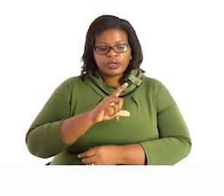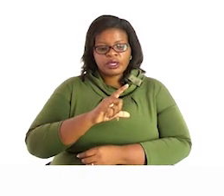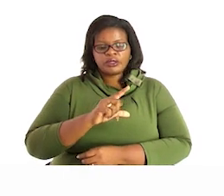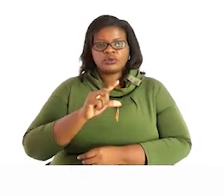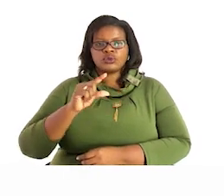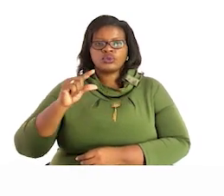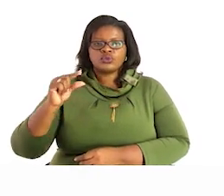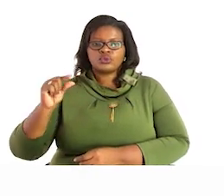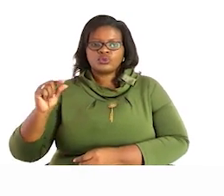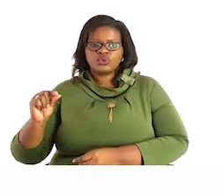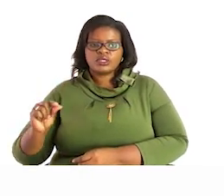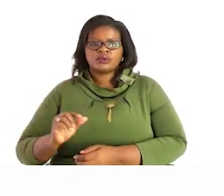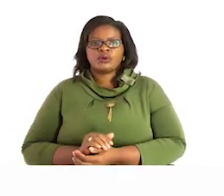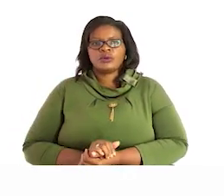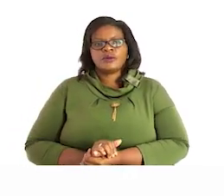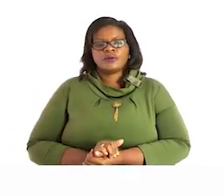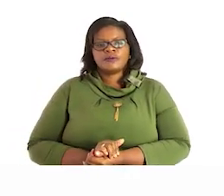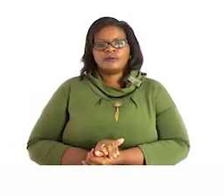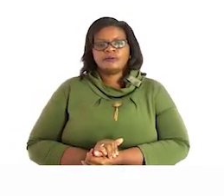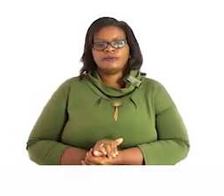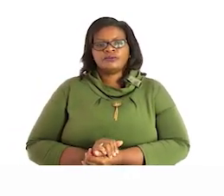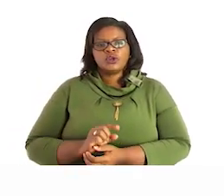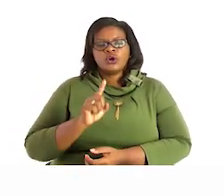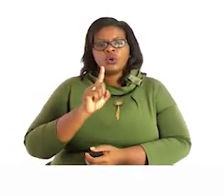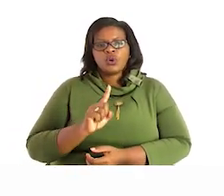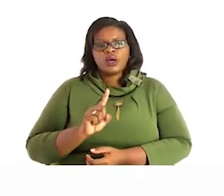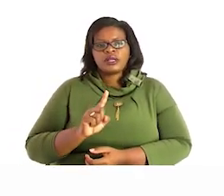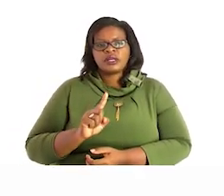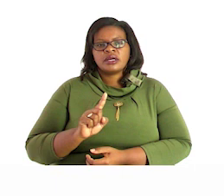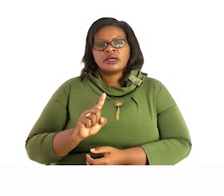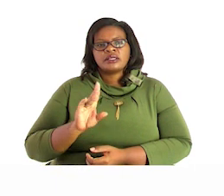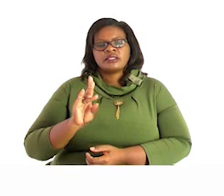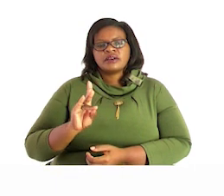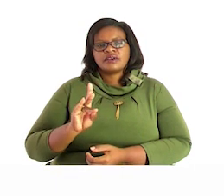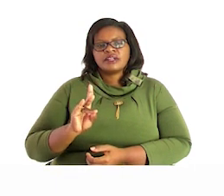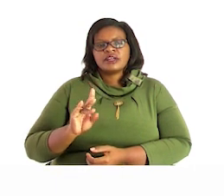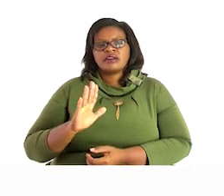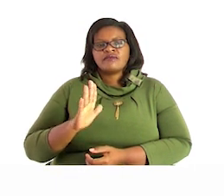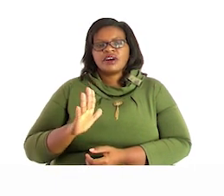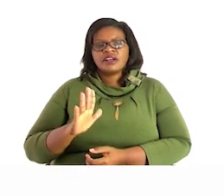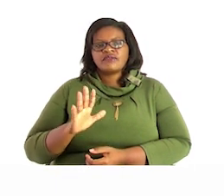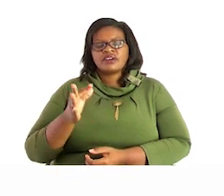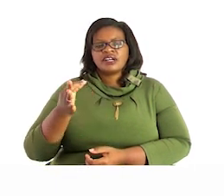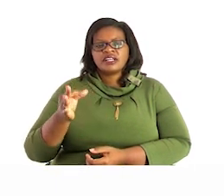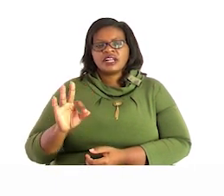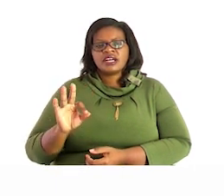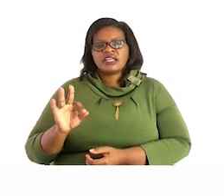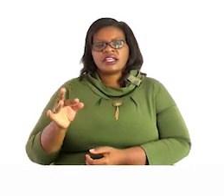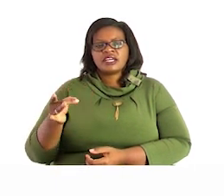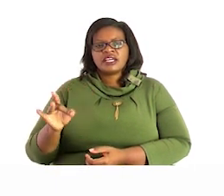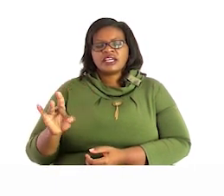our first example our having 1 7 5 9 8